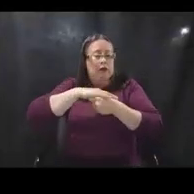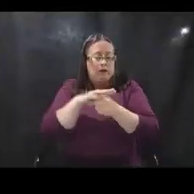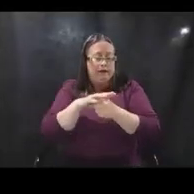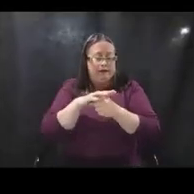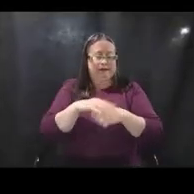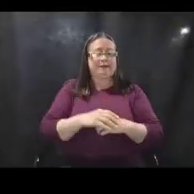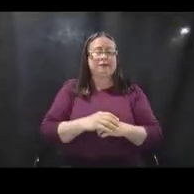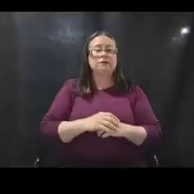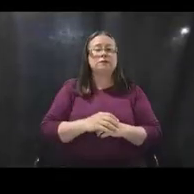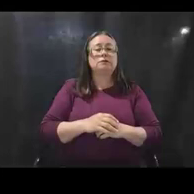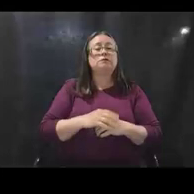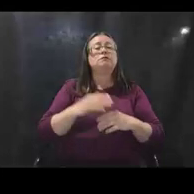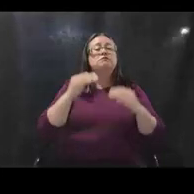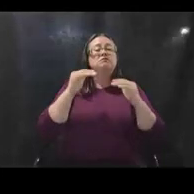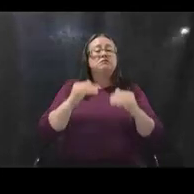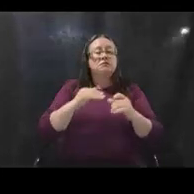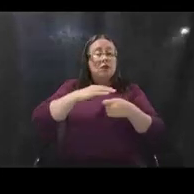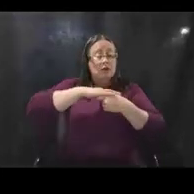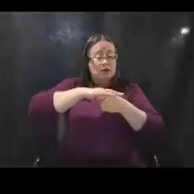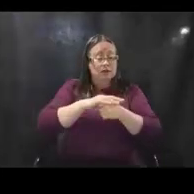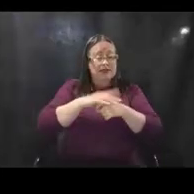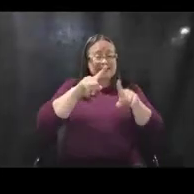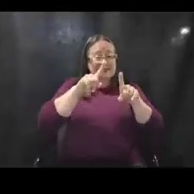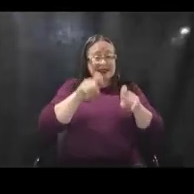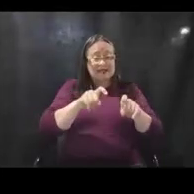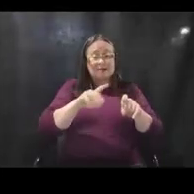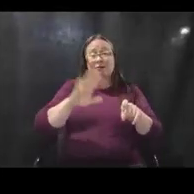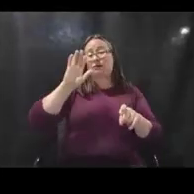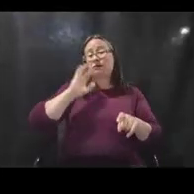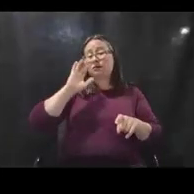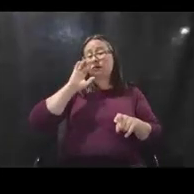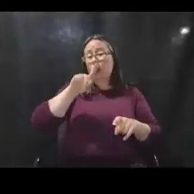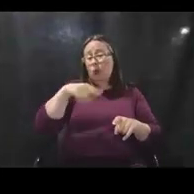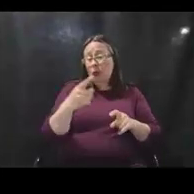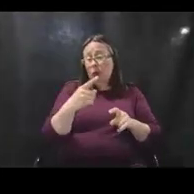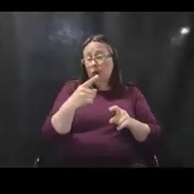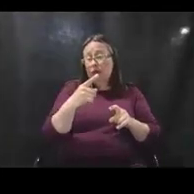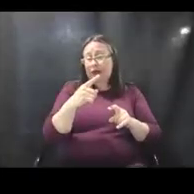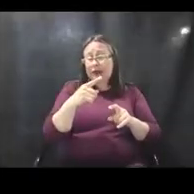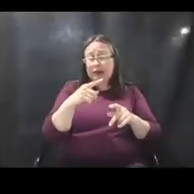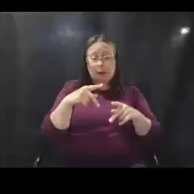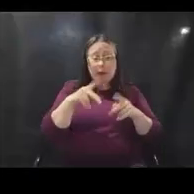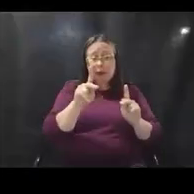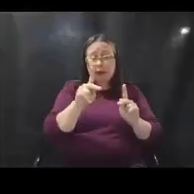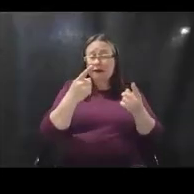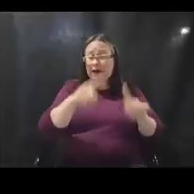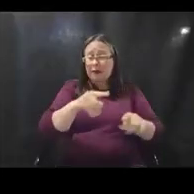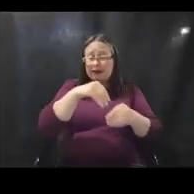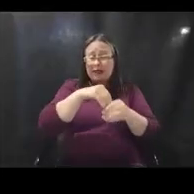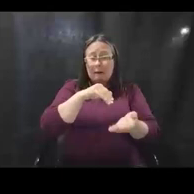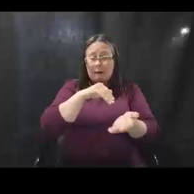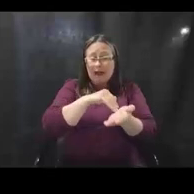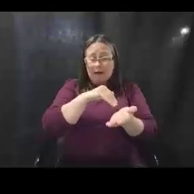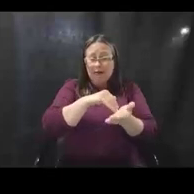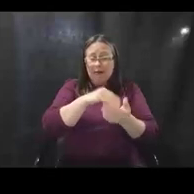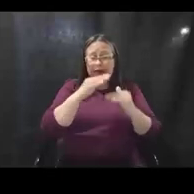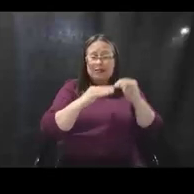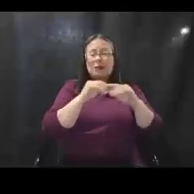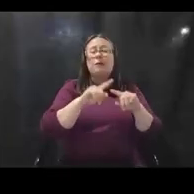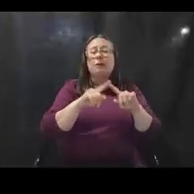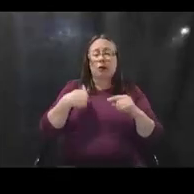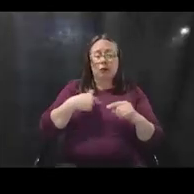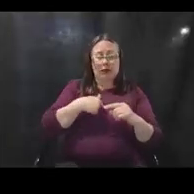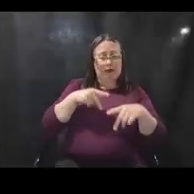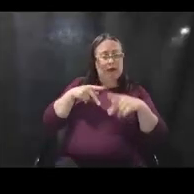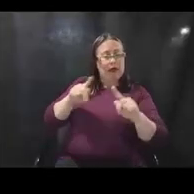so COVID-19 testing, uh, which before was only eligible in a medical facility, uh, we have allowed that for screening purposes.